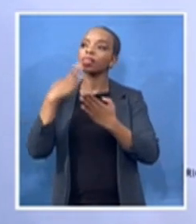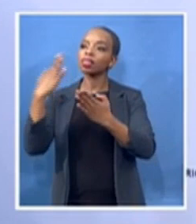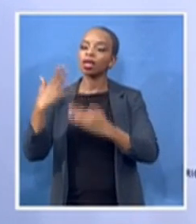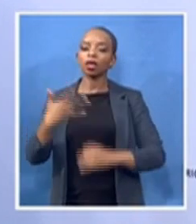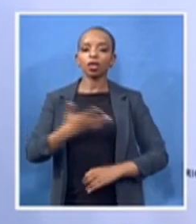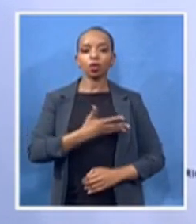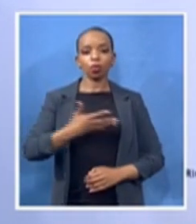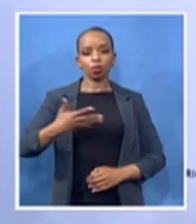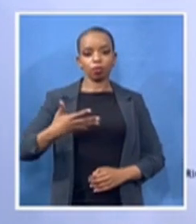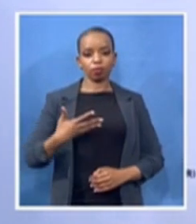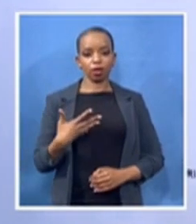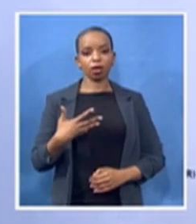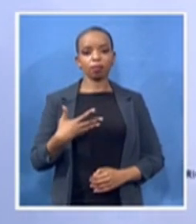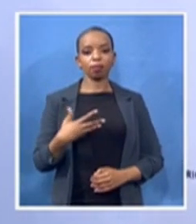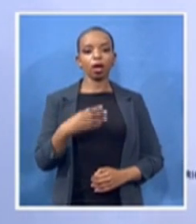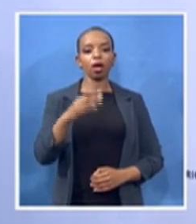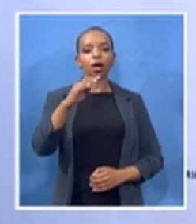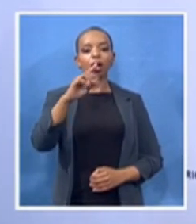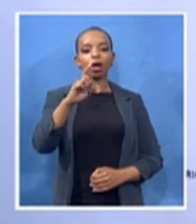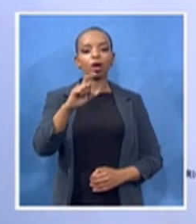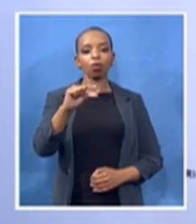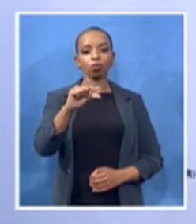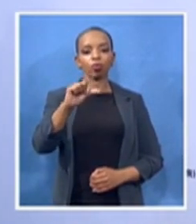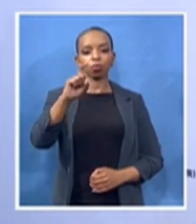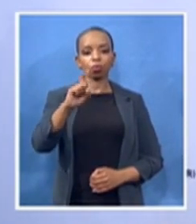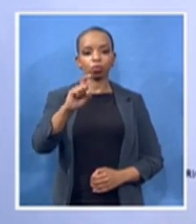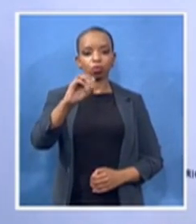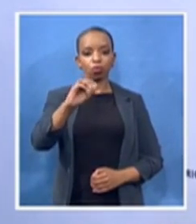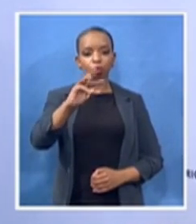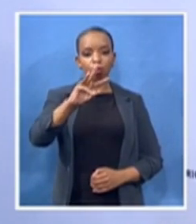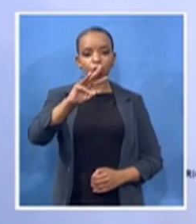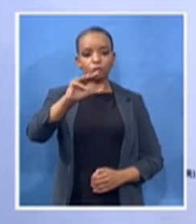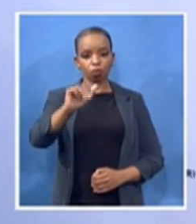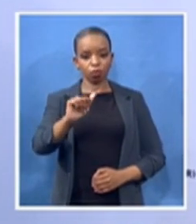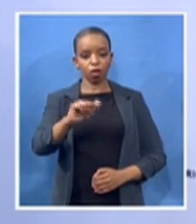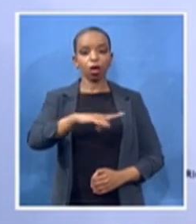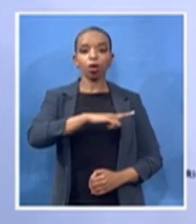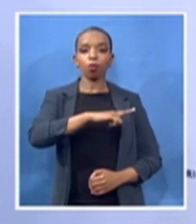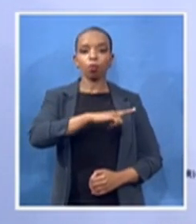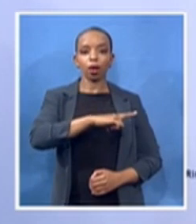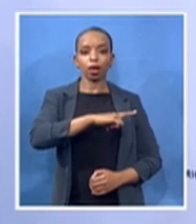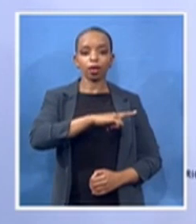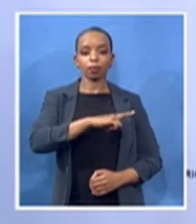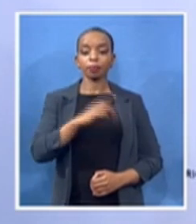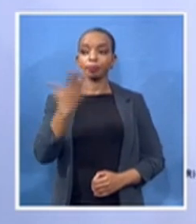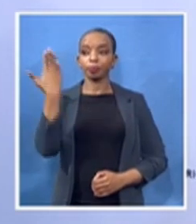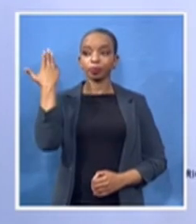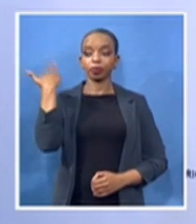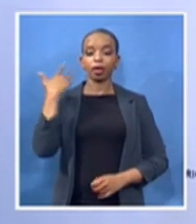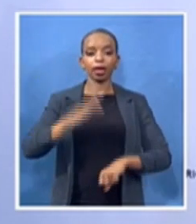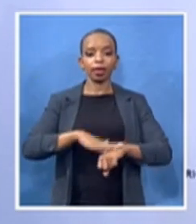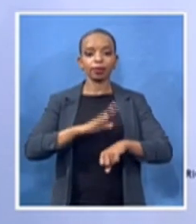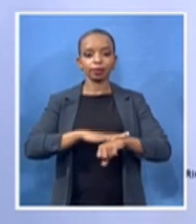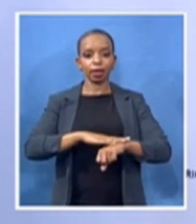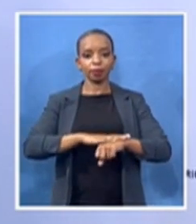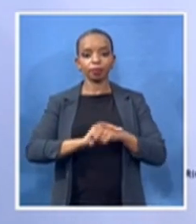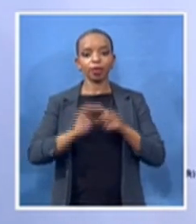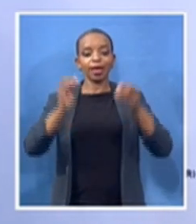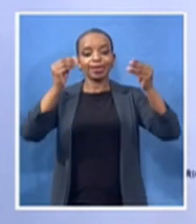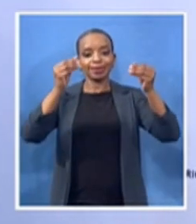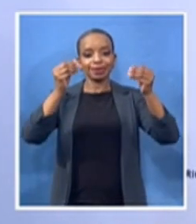when she was the treasurer general of the ANC Women's League, she was